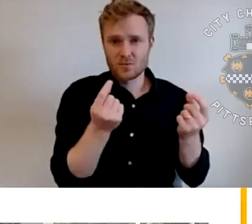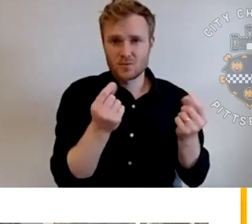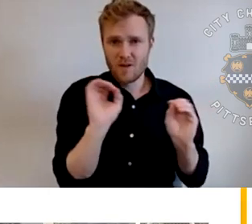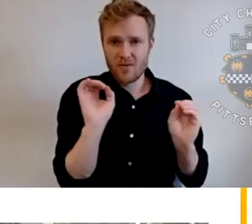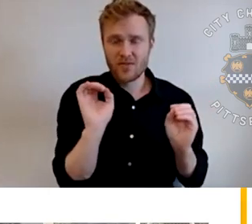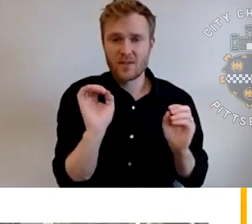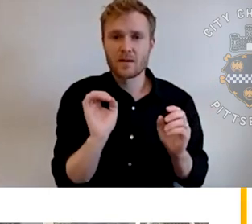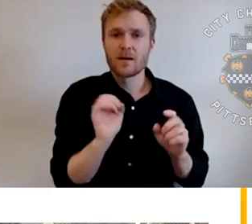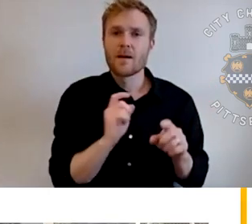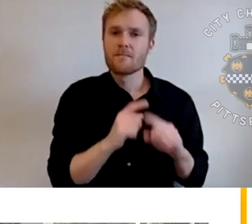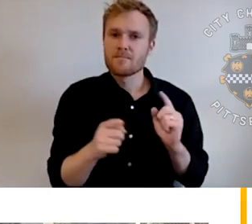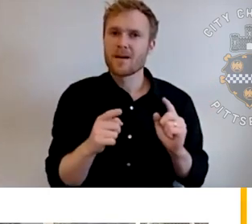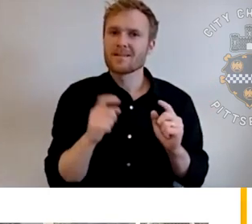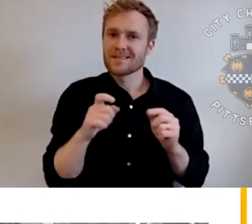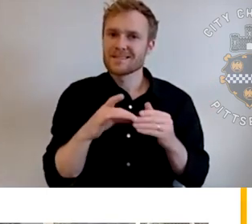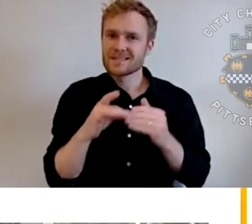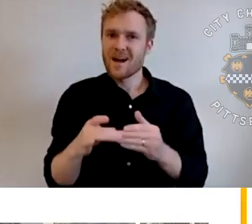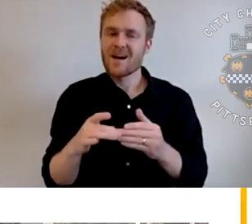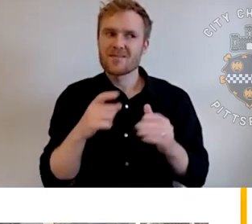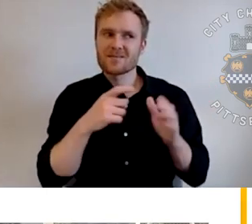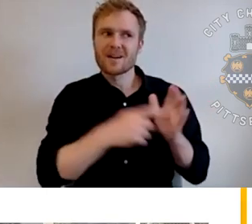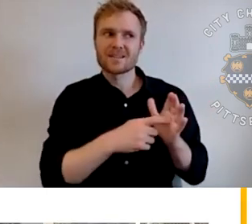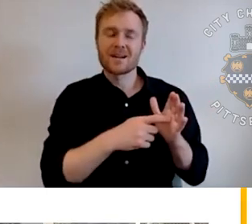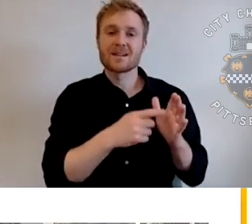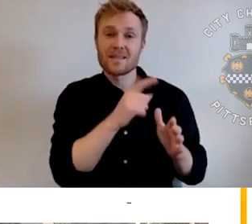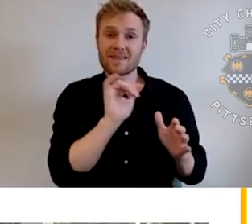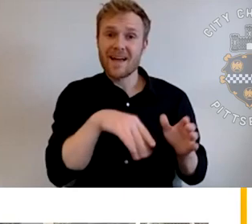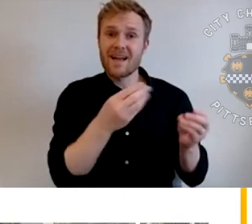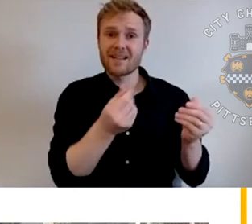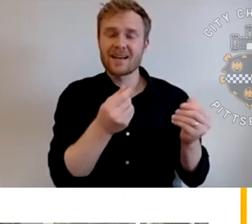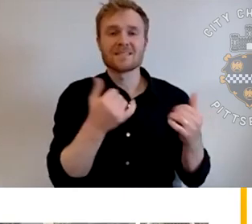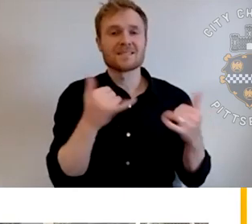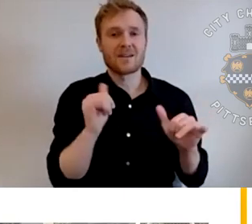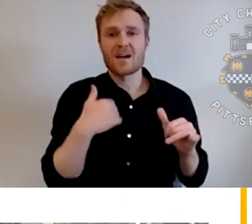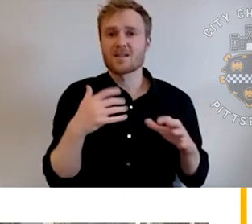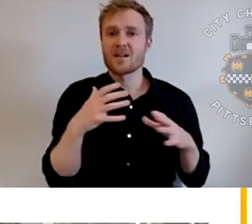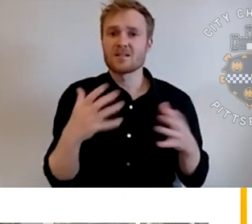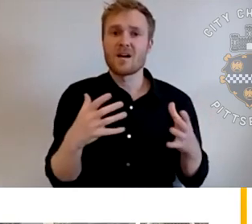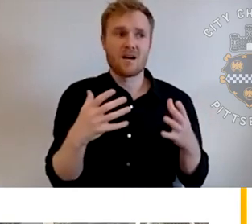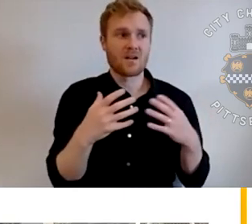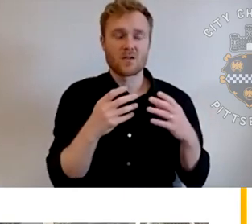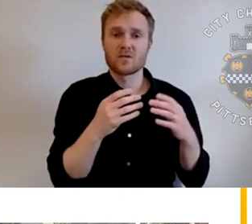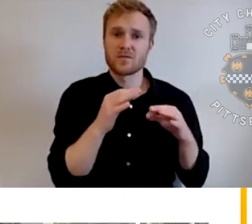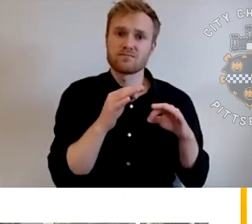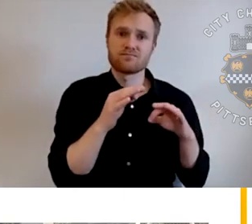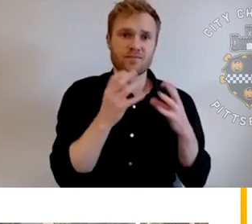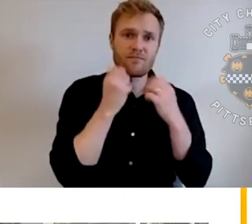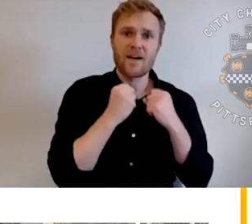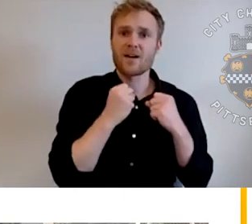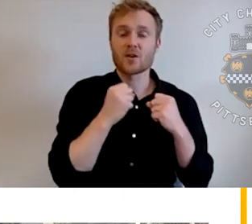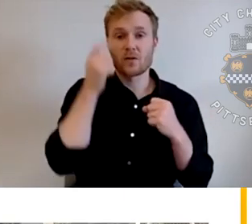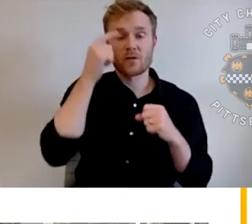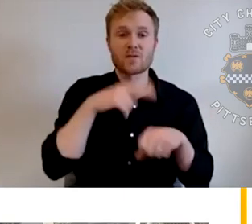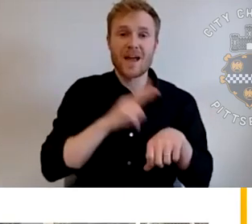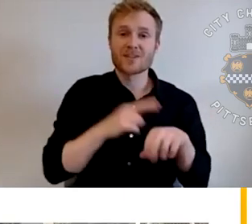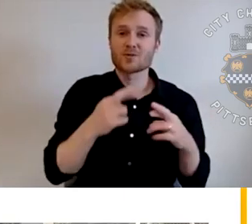that land still has a lot of value for, uh, natural resources and recreation. So this plan is for